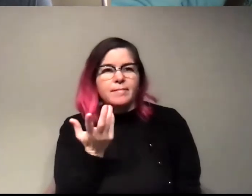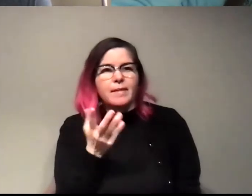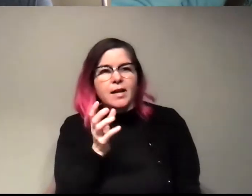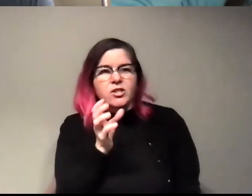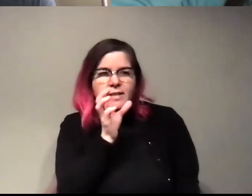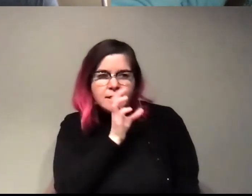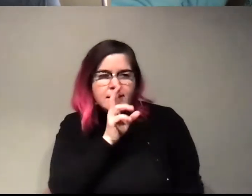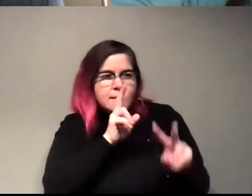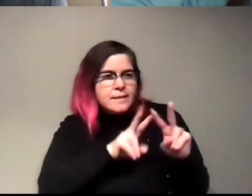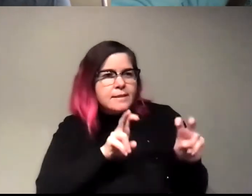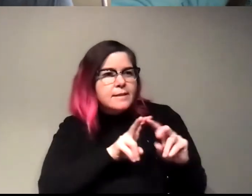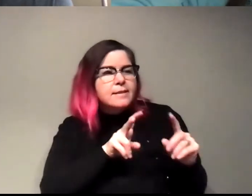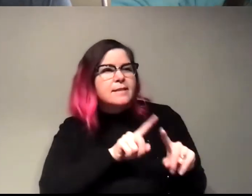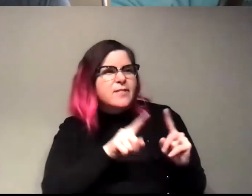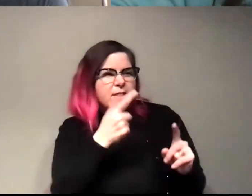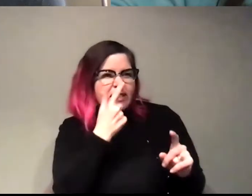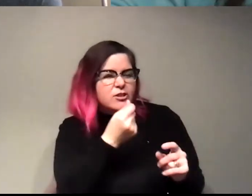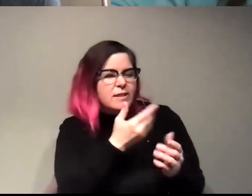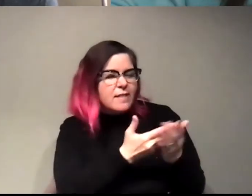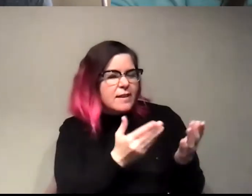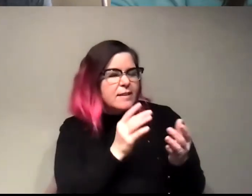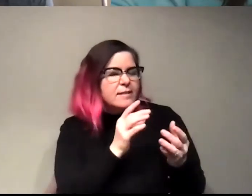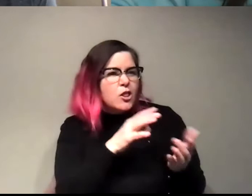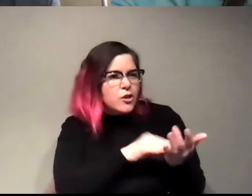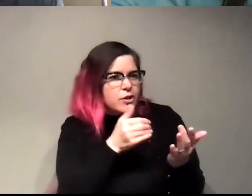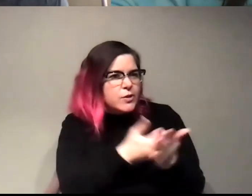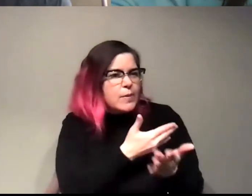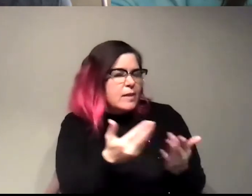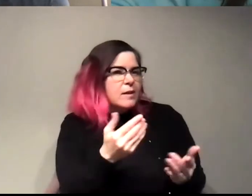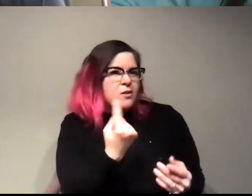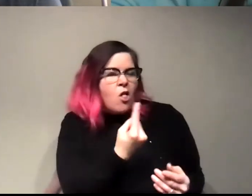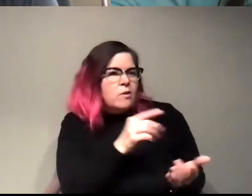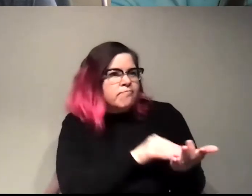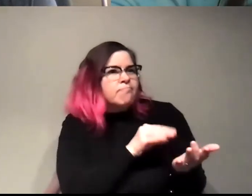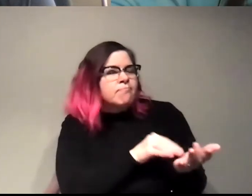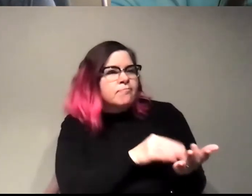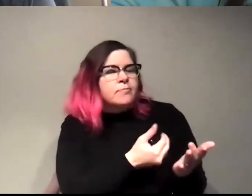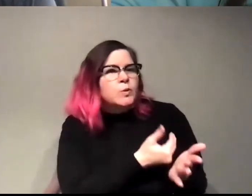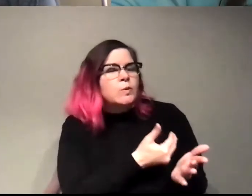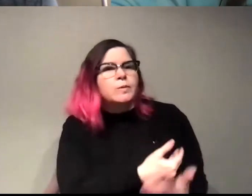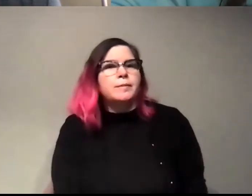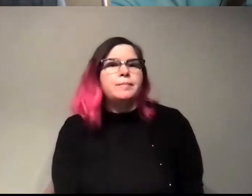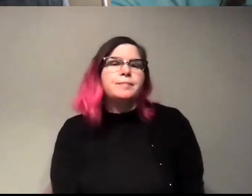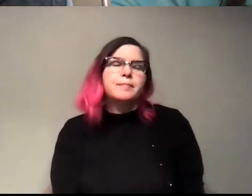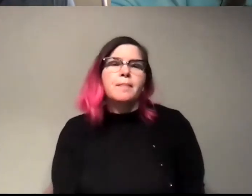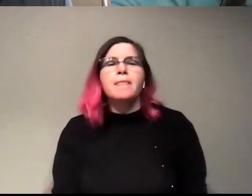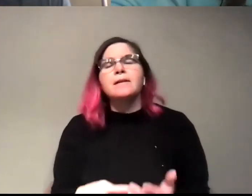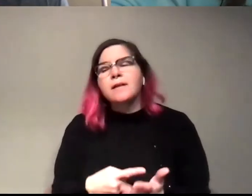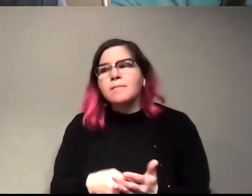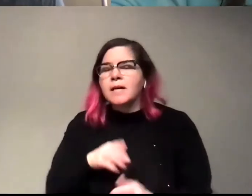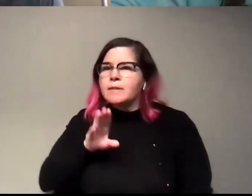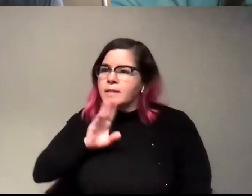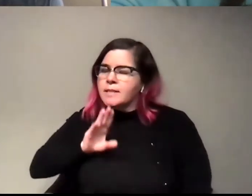and doing interesting, interesting things and learning new things all the time. Um, you know, but sometimes, you know, it does get frustrating when